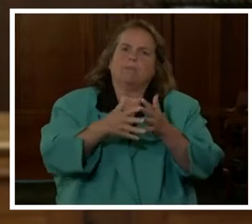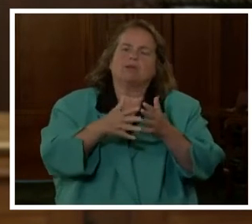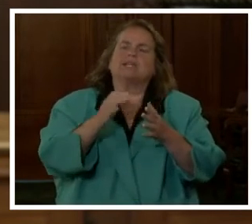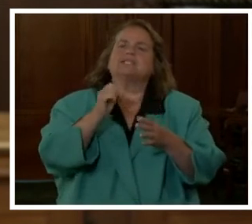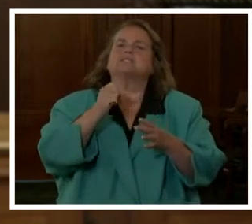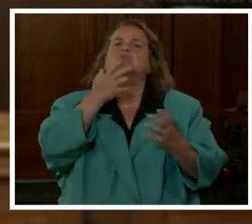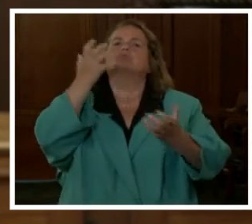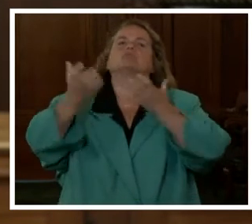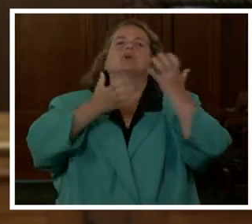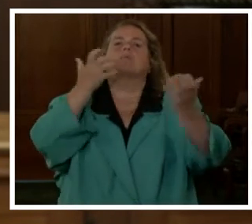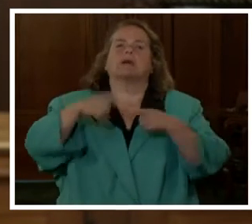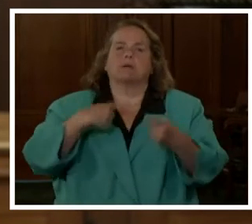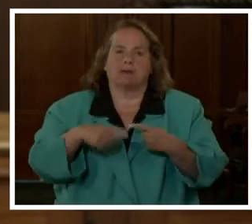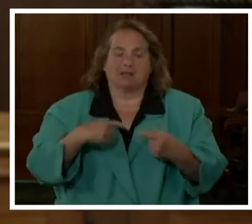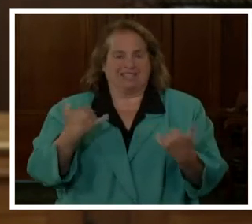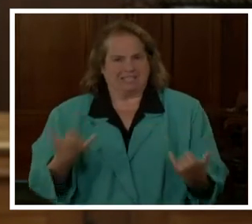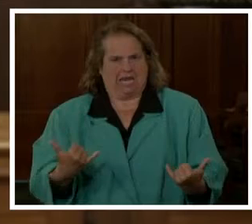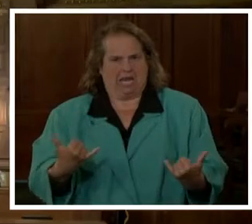The time is now.